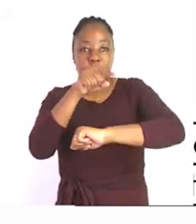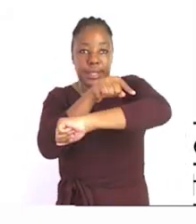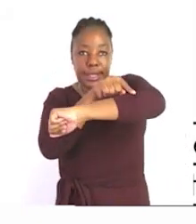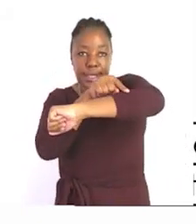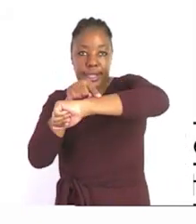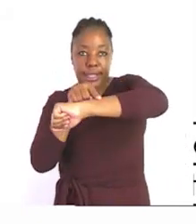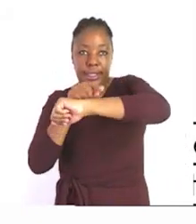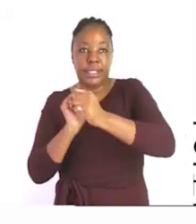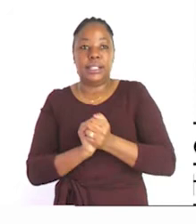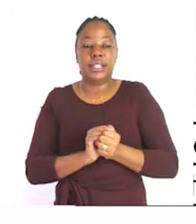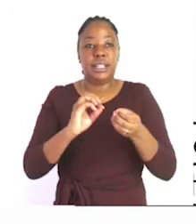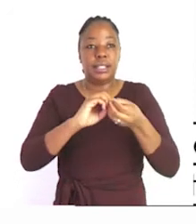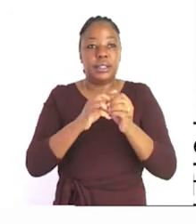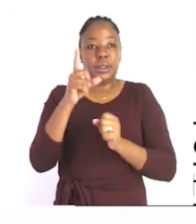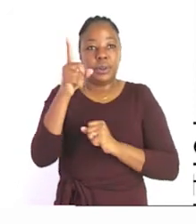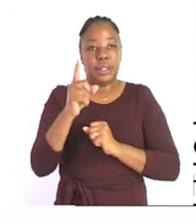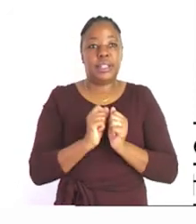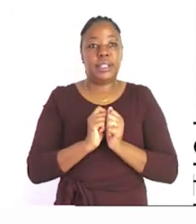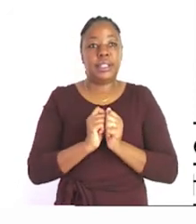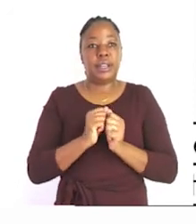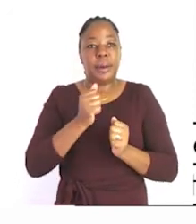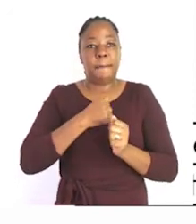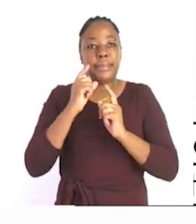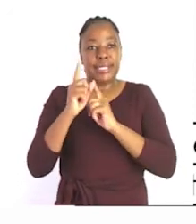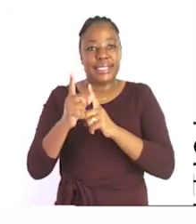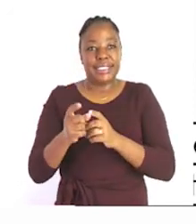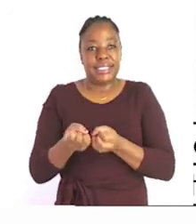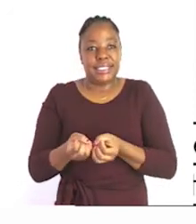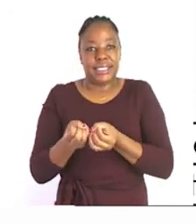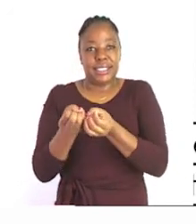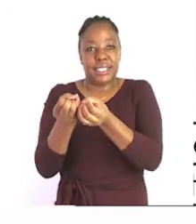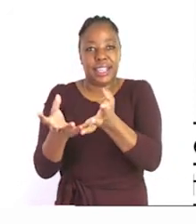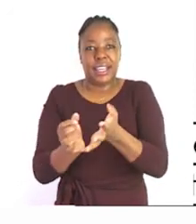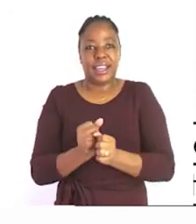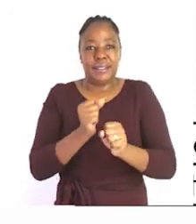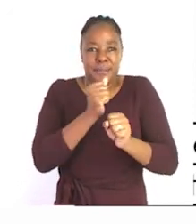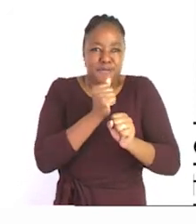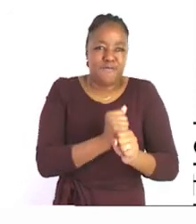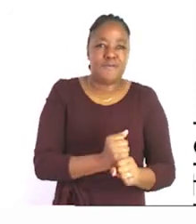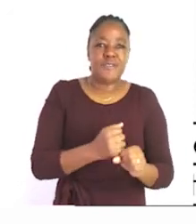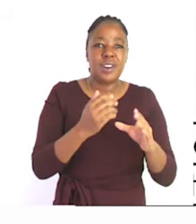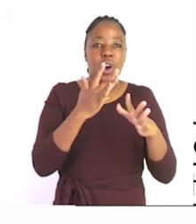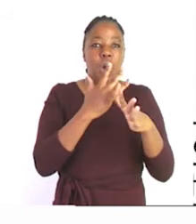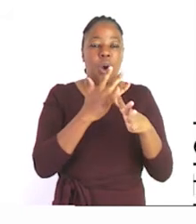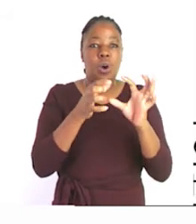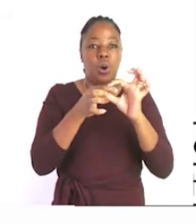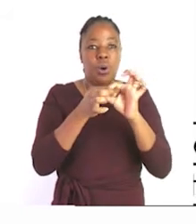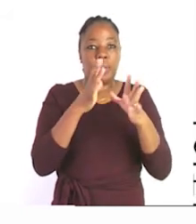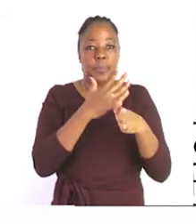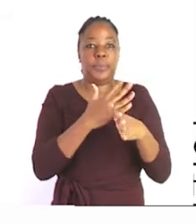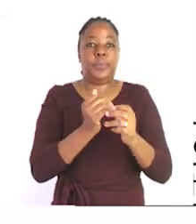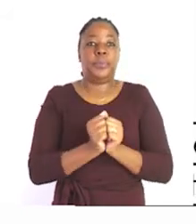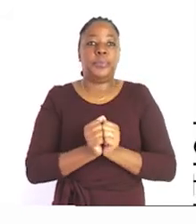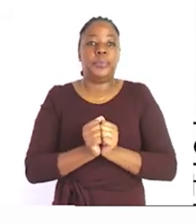at number one number one says my teacher gives hard homework i hope your teacher